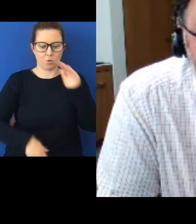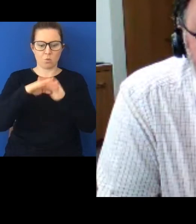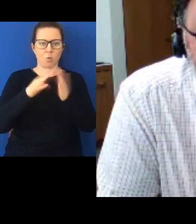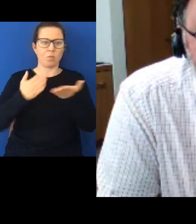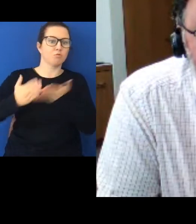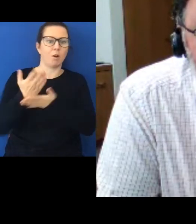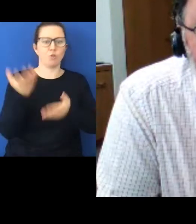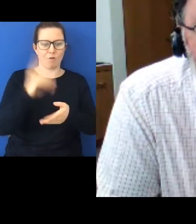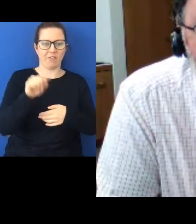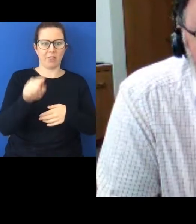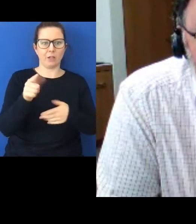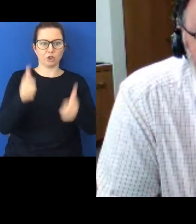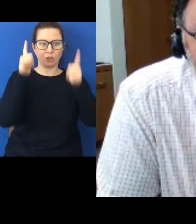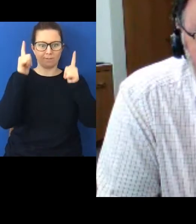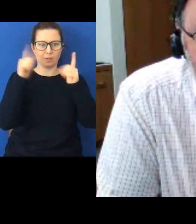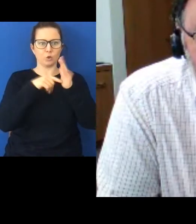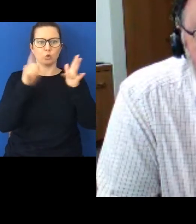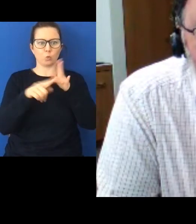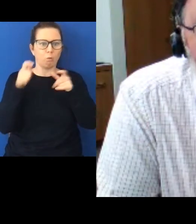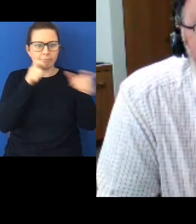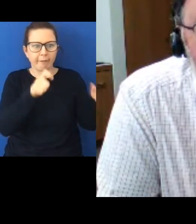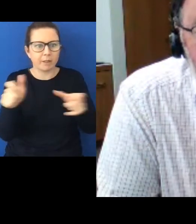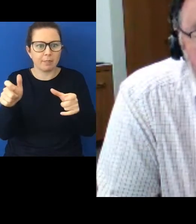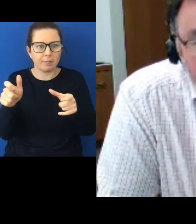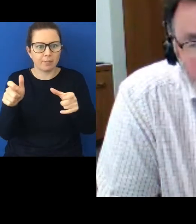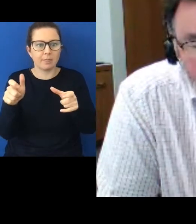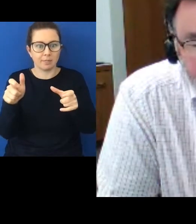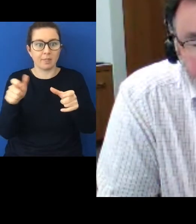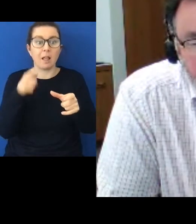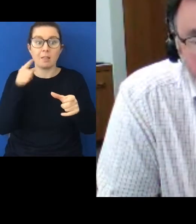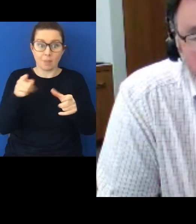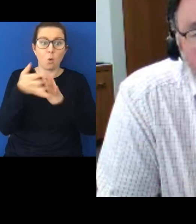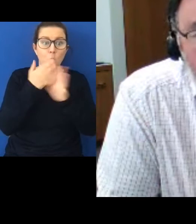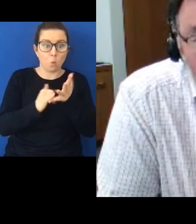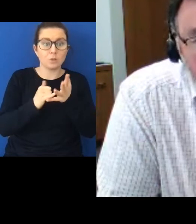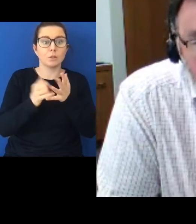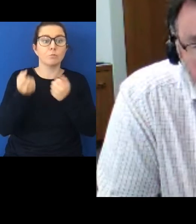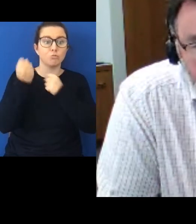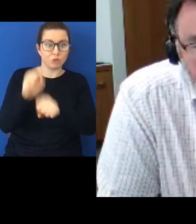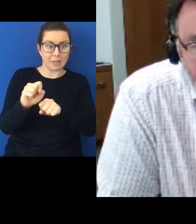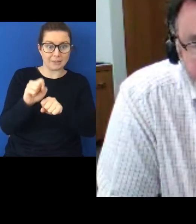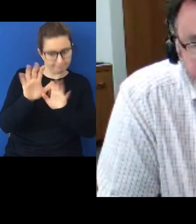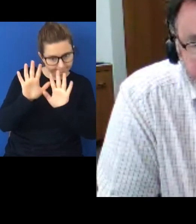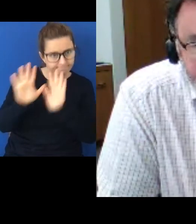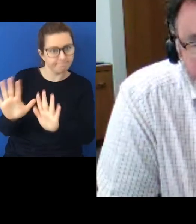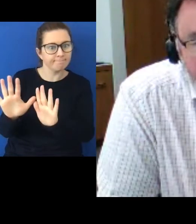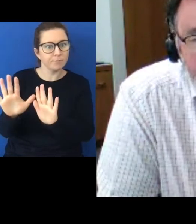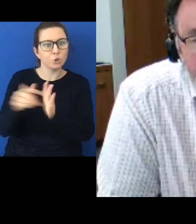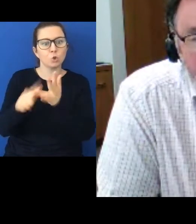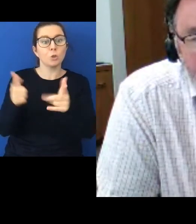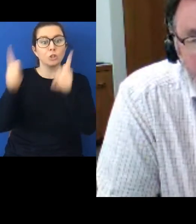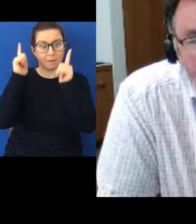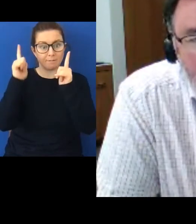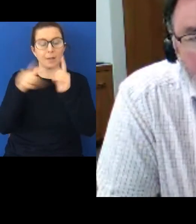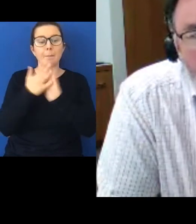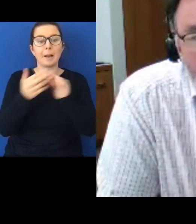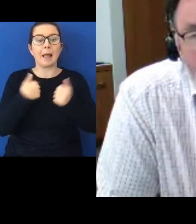to govern was protected to those chiefs in exchange